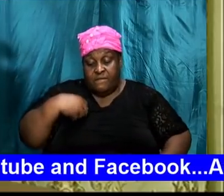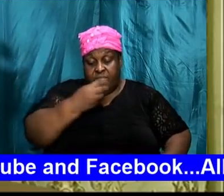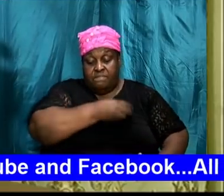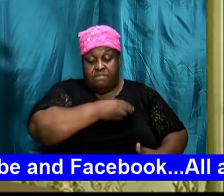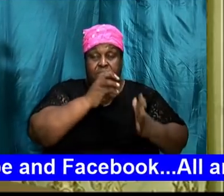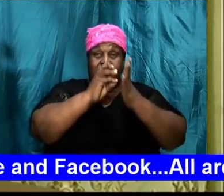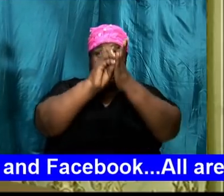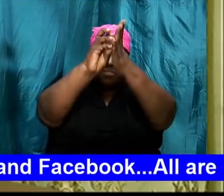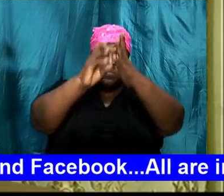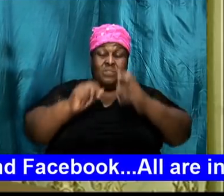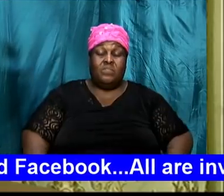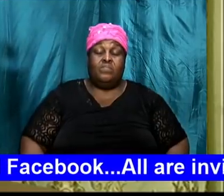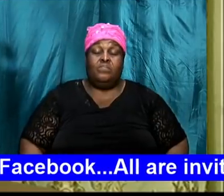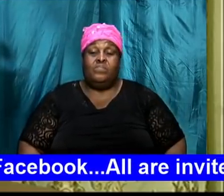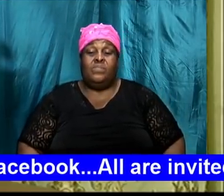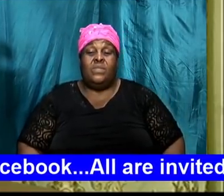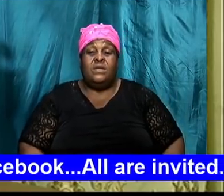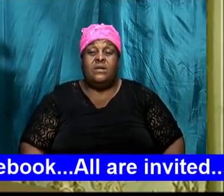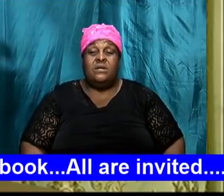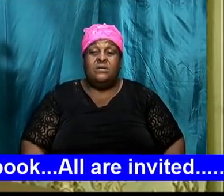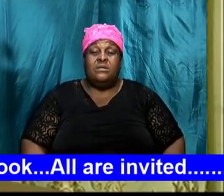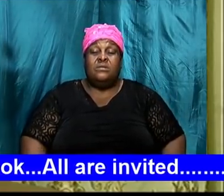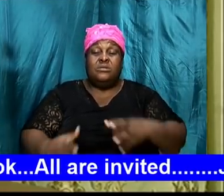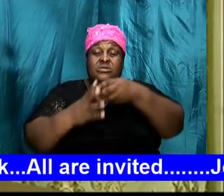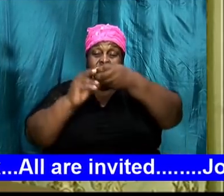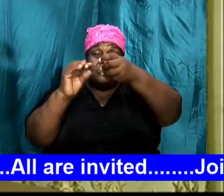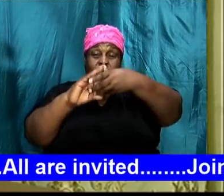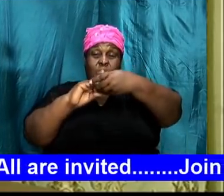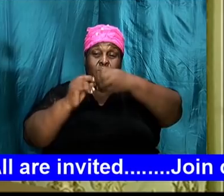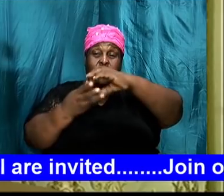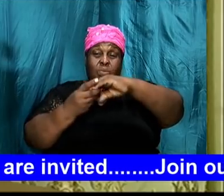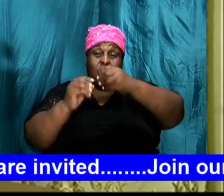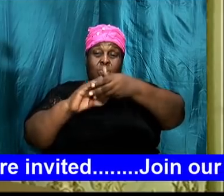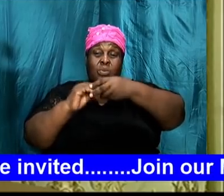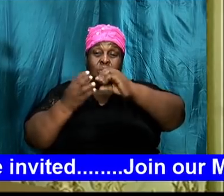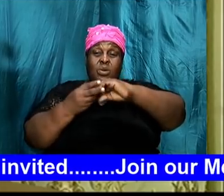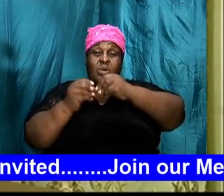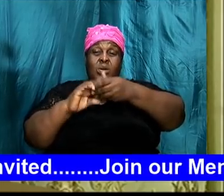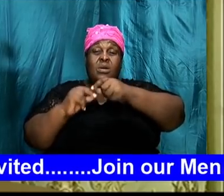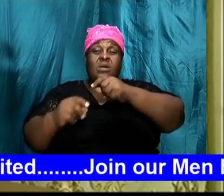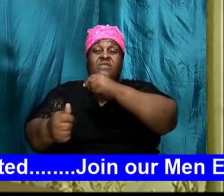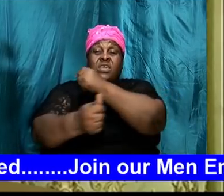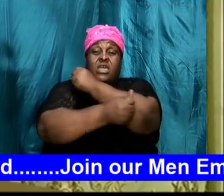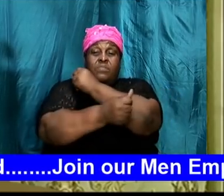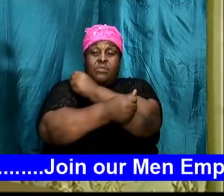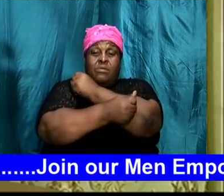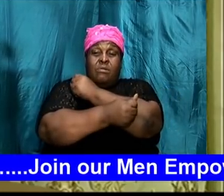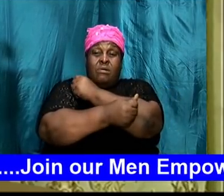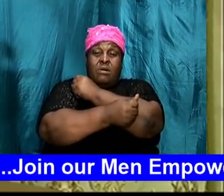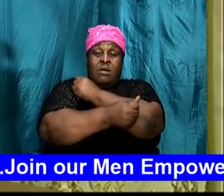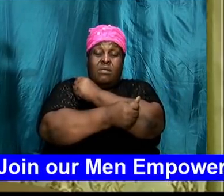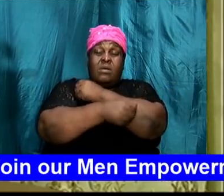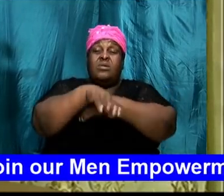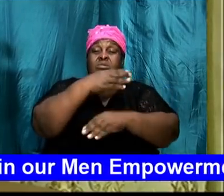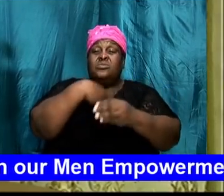and you know that the theme revolves around land and it revolves around